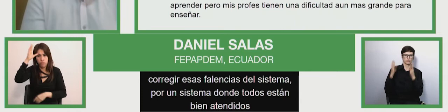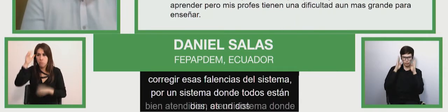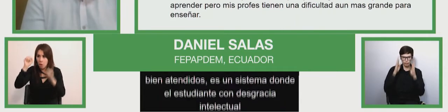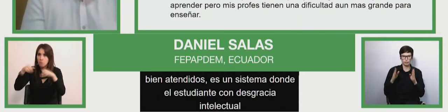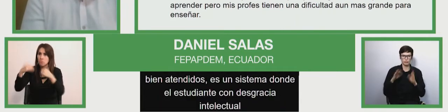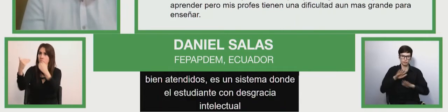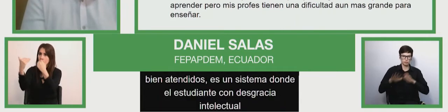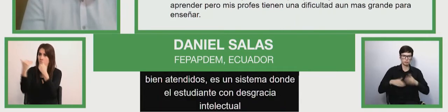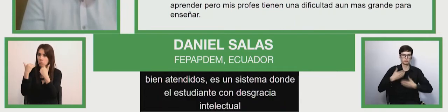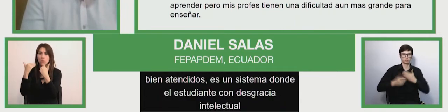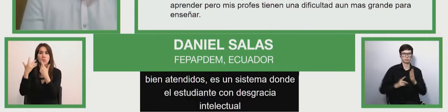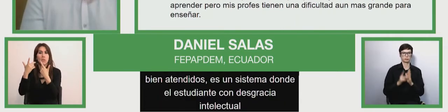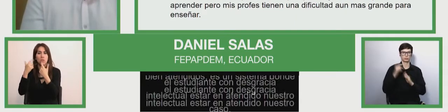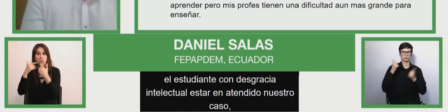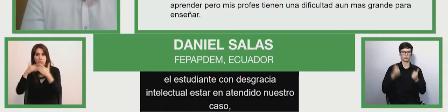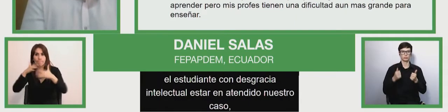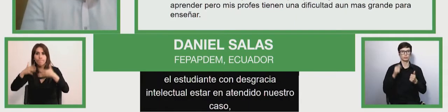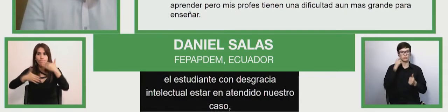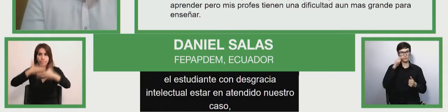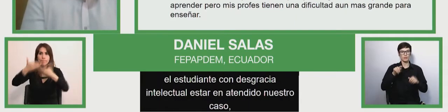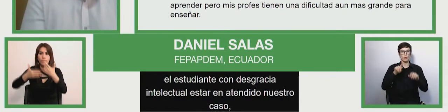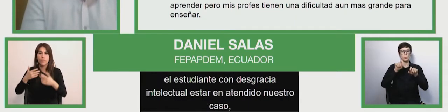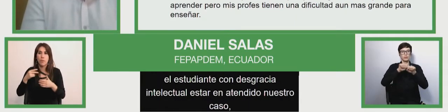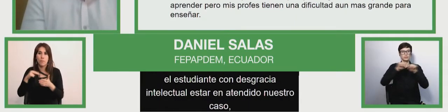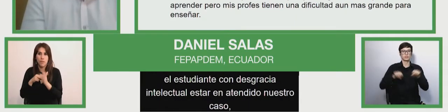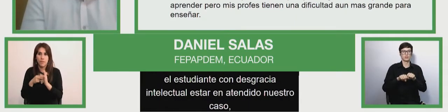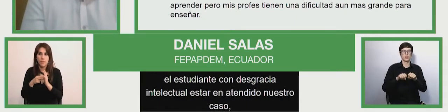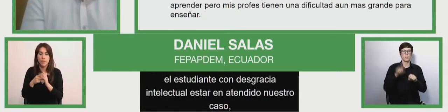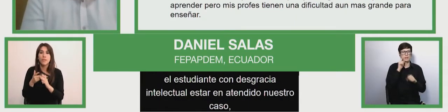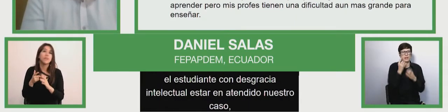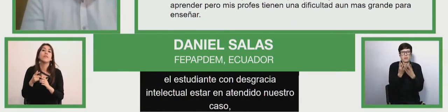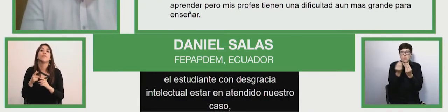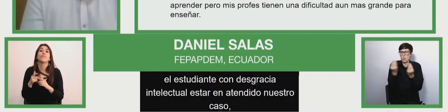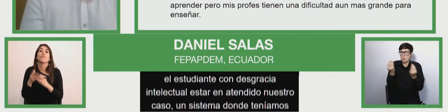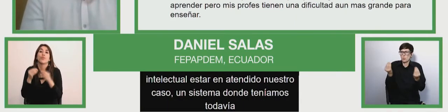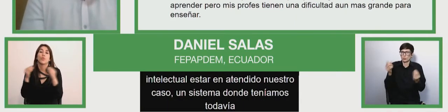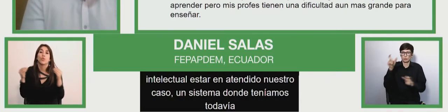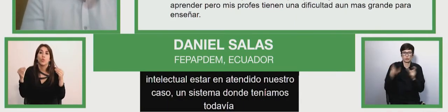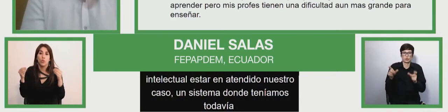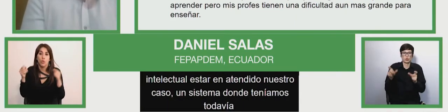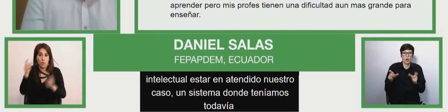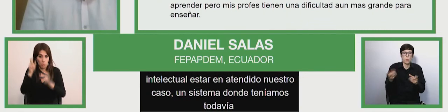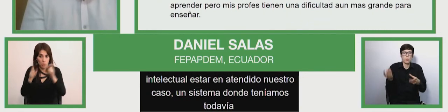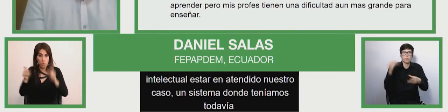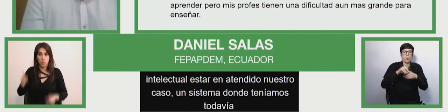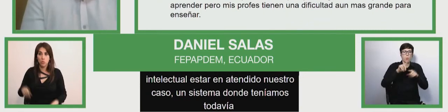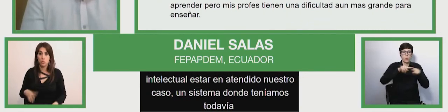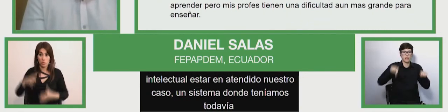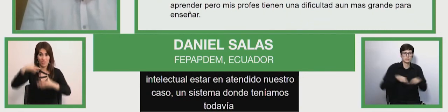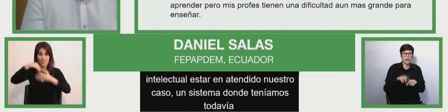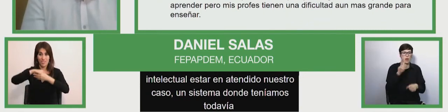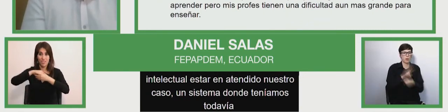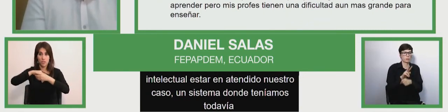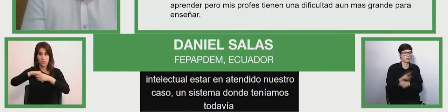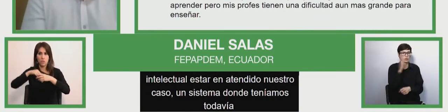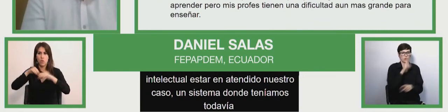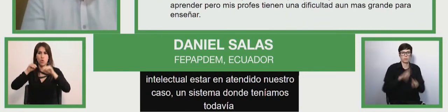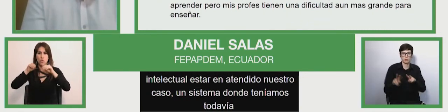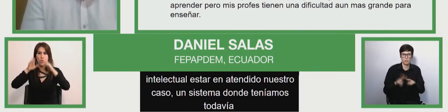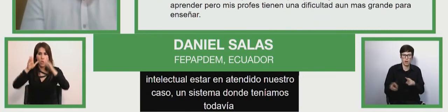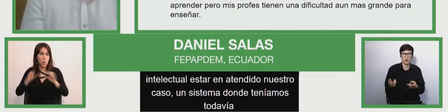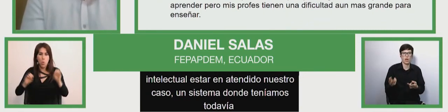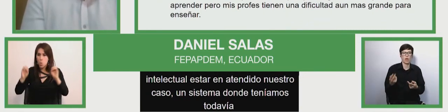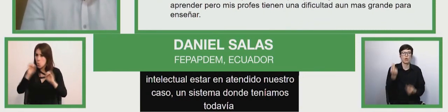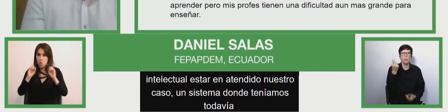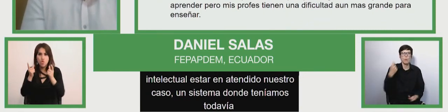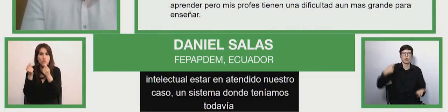a system where we have excess of students per room teachers not very well prepared and any and and the investment is